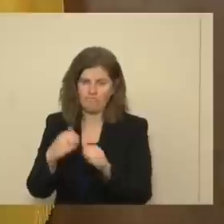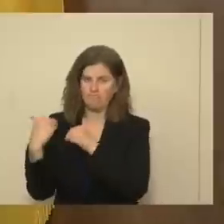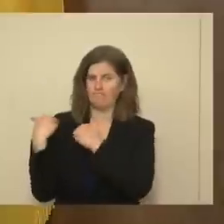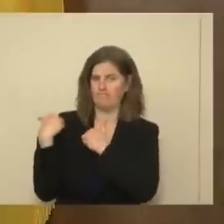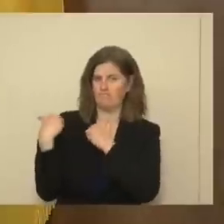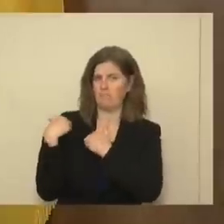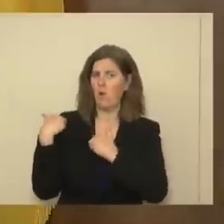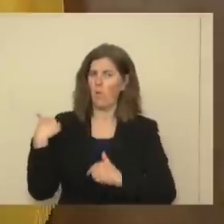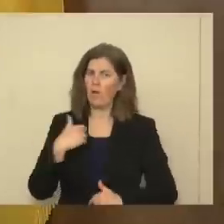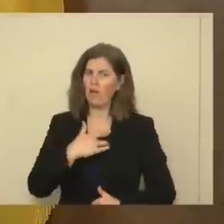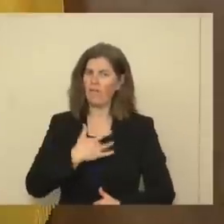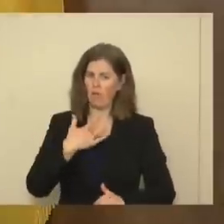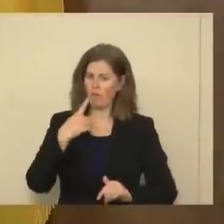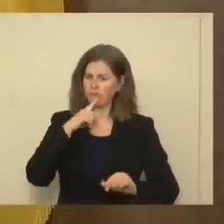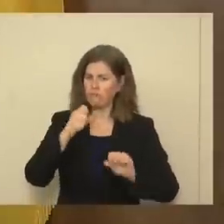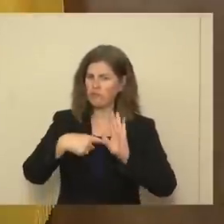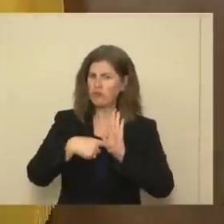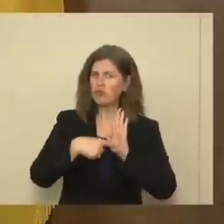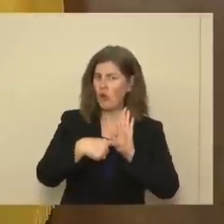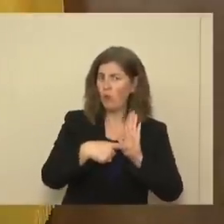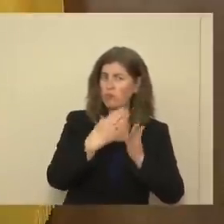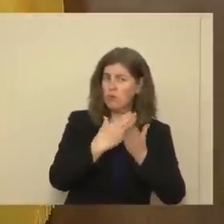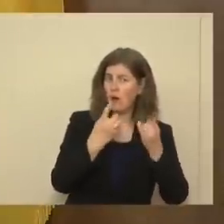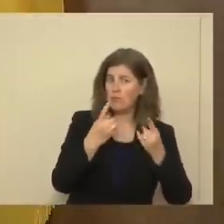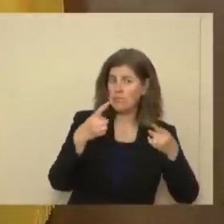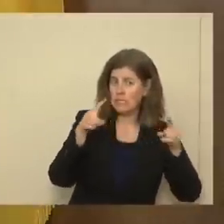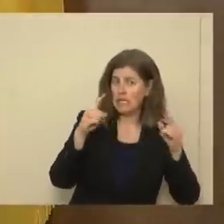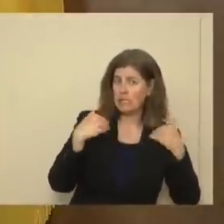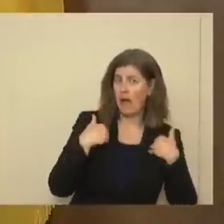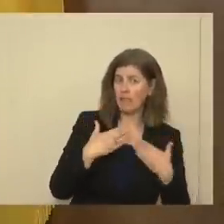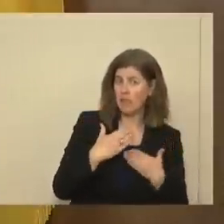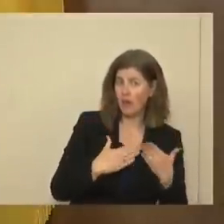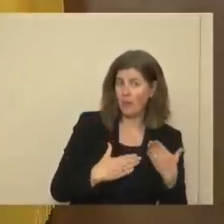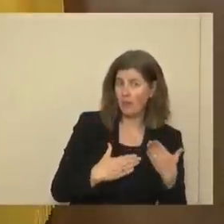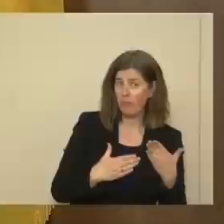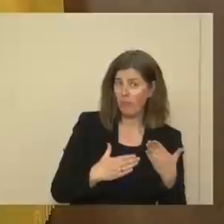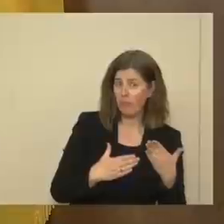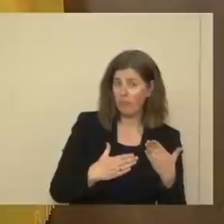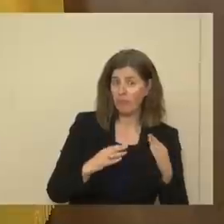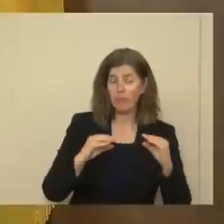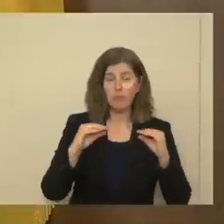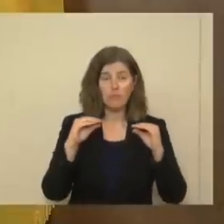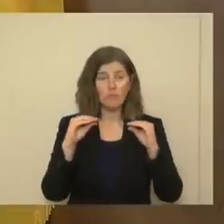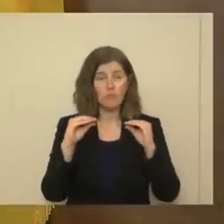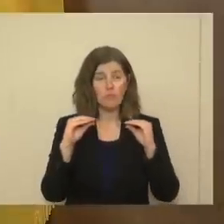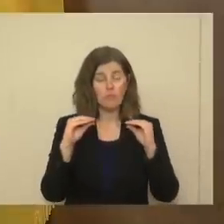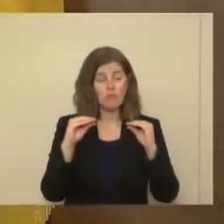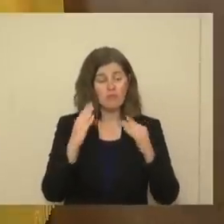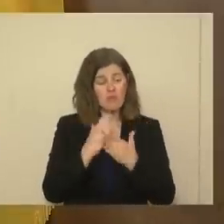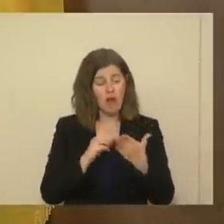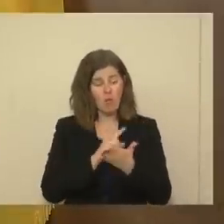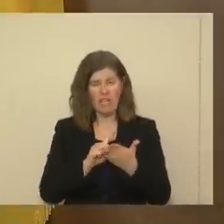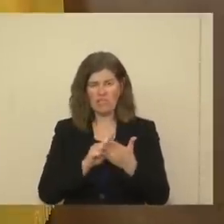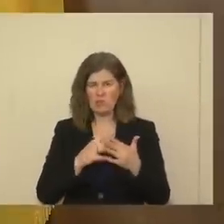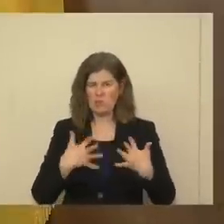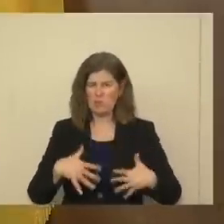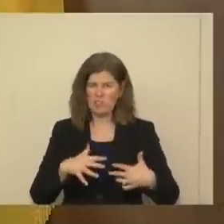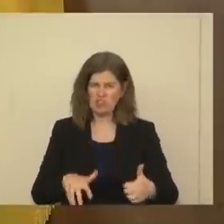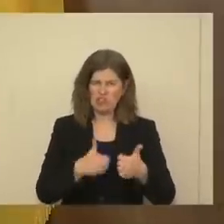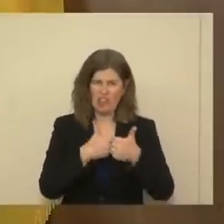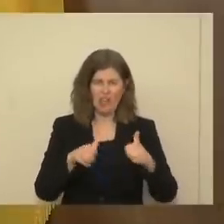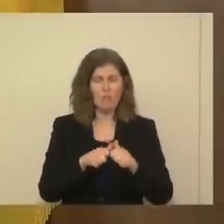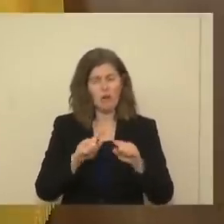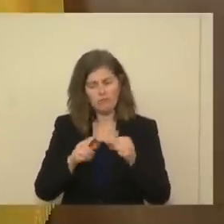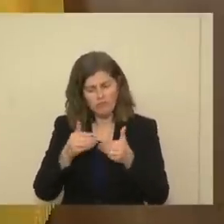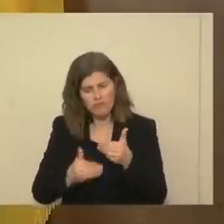think it is showing real success. We've had some, you know, more challenging weeks than others, but let's get this